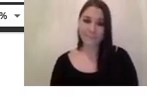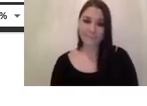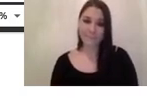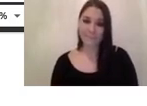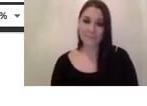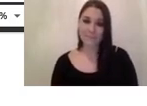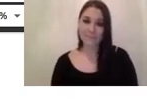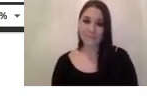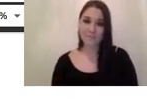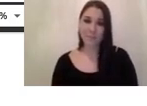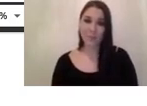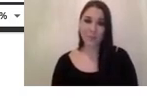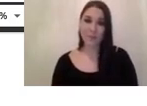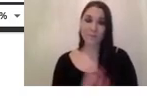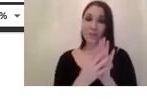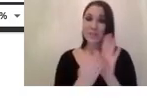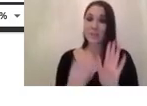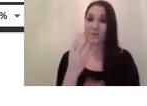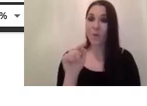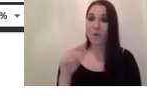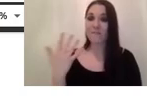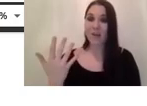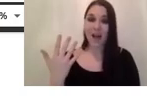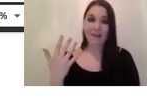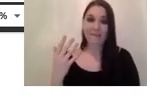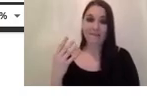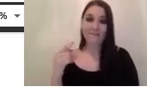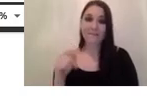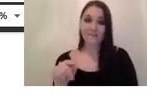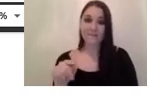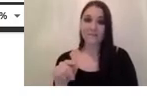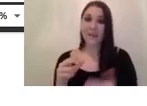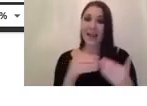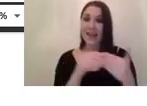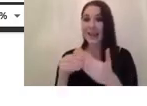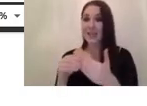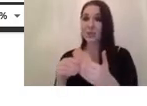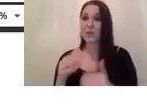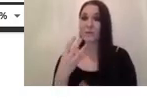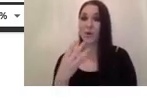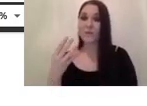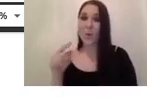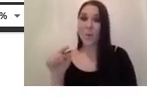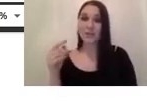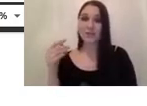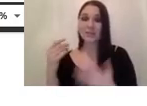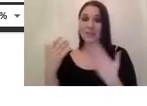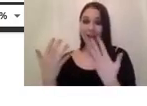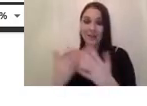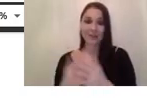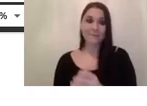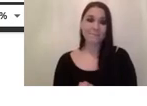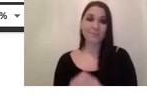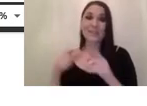for instance 4.5 micrometers can lead you to a 44.10 decibels